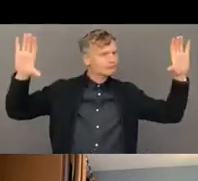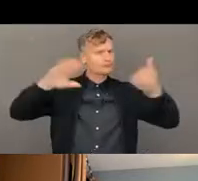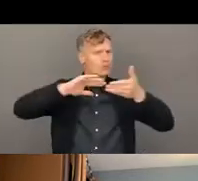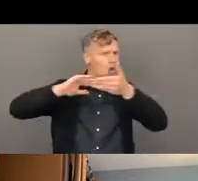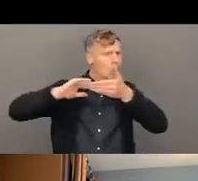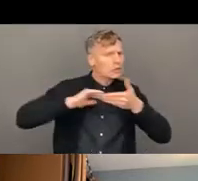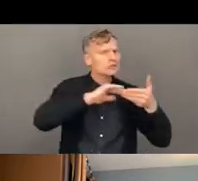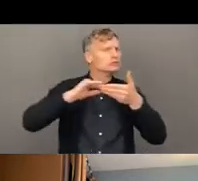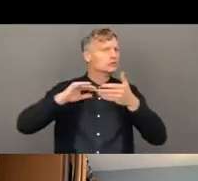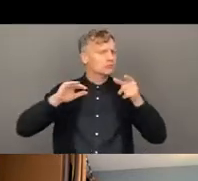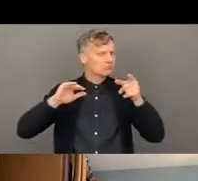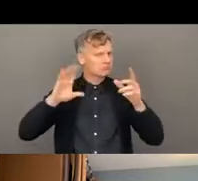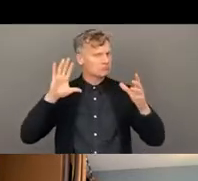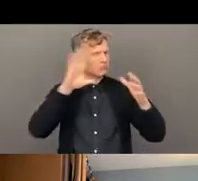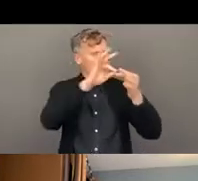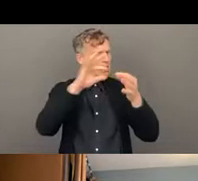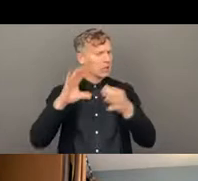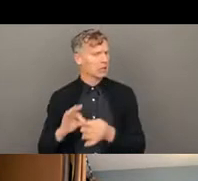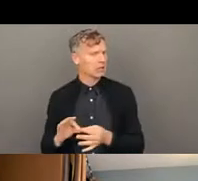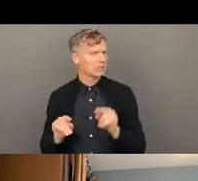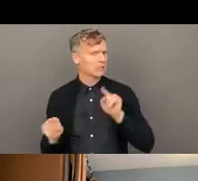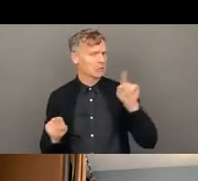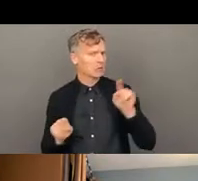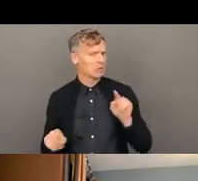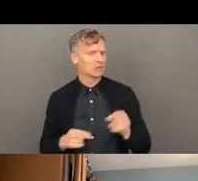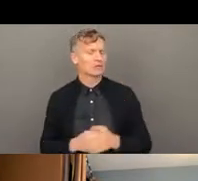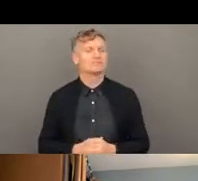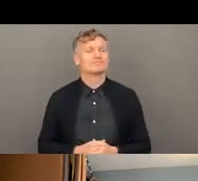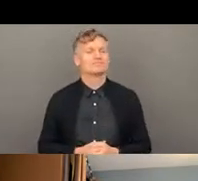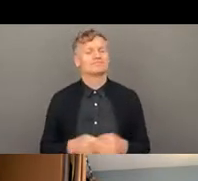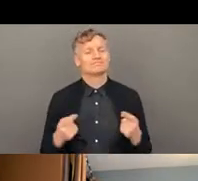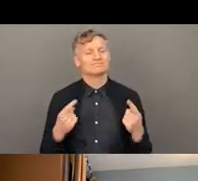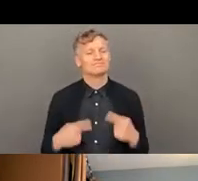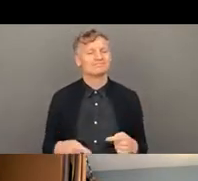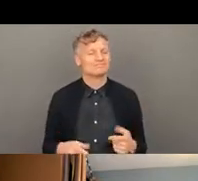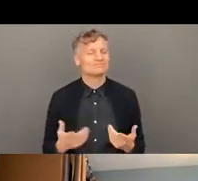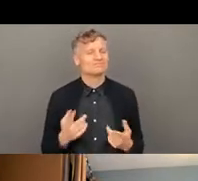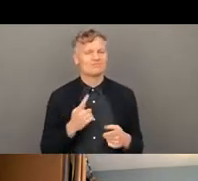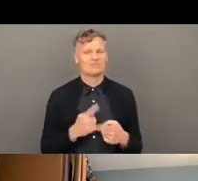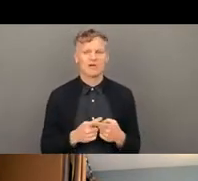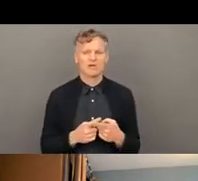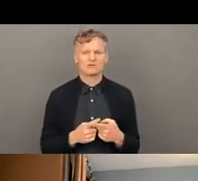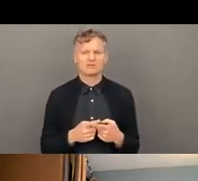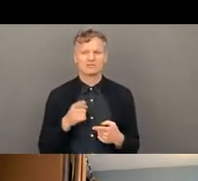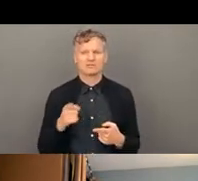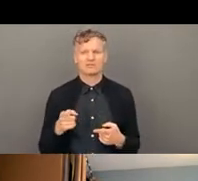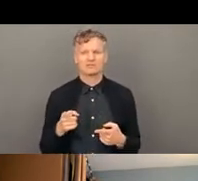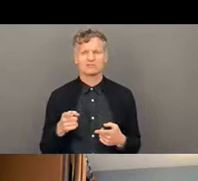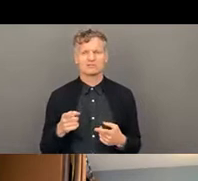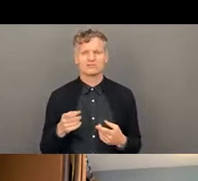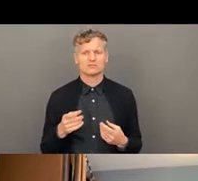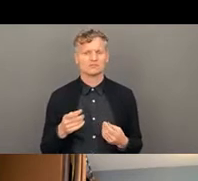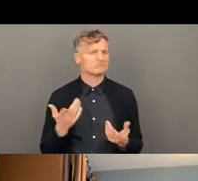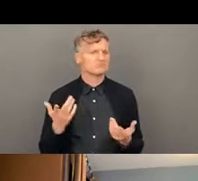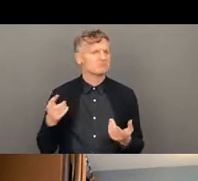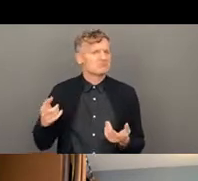contributors earlier, which was, it makes aid work better for people. So that can't be bad. And, um,